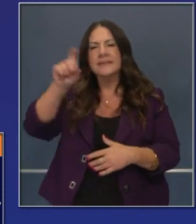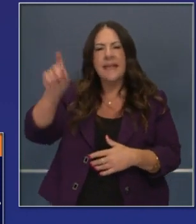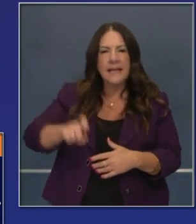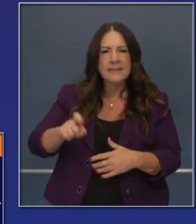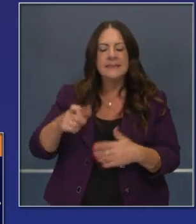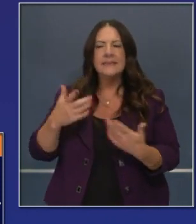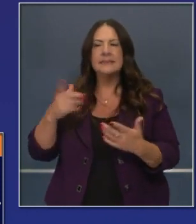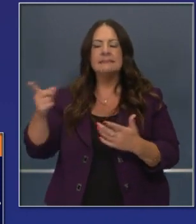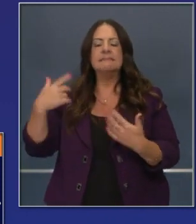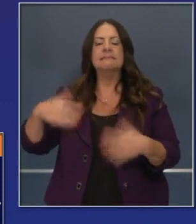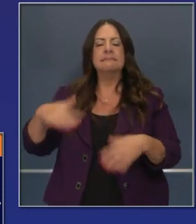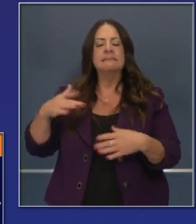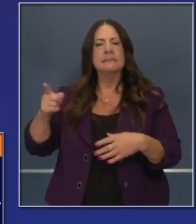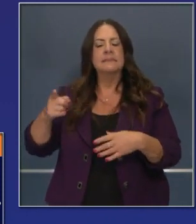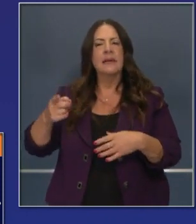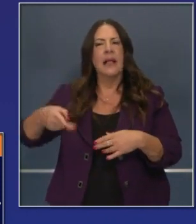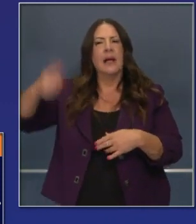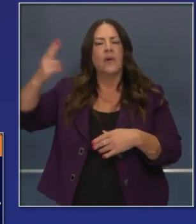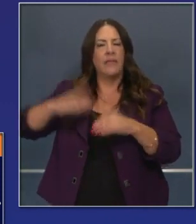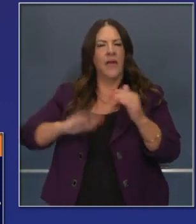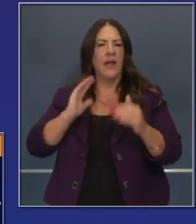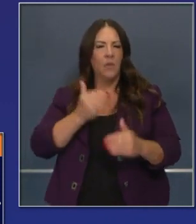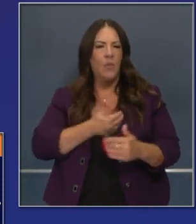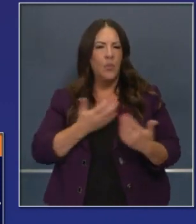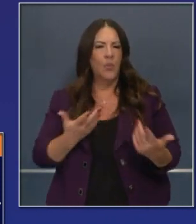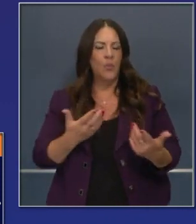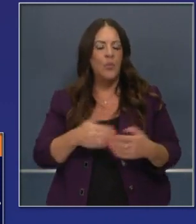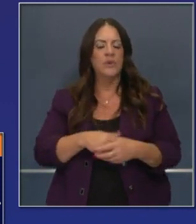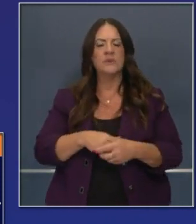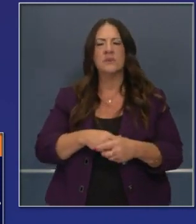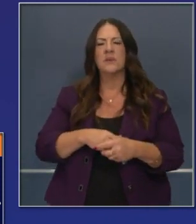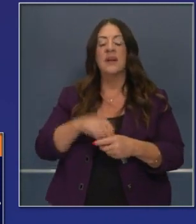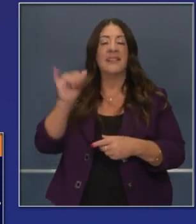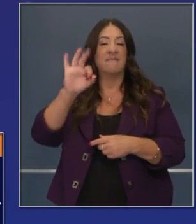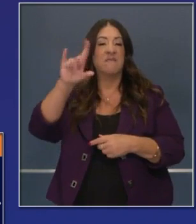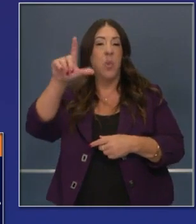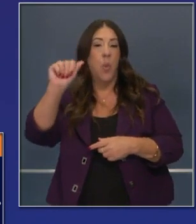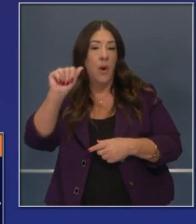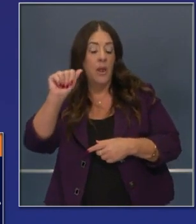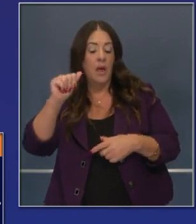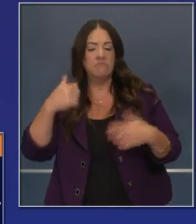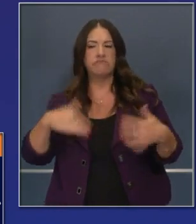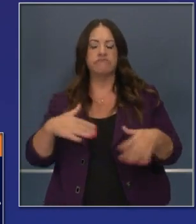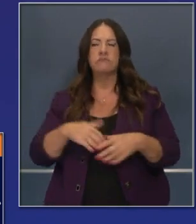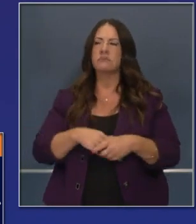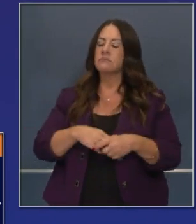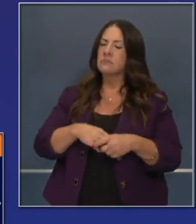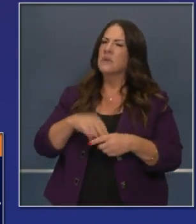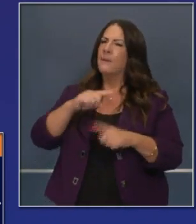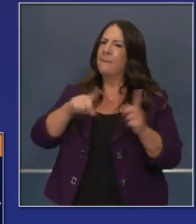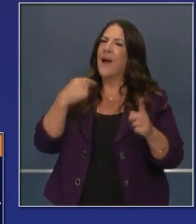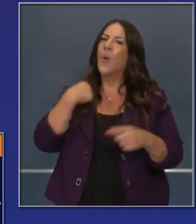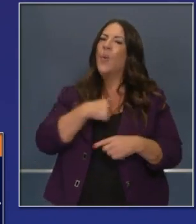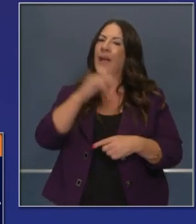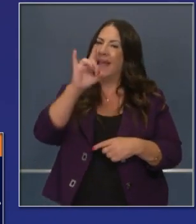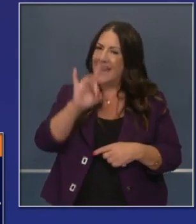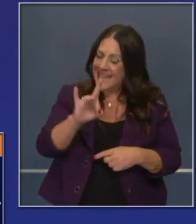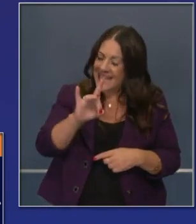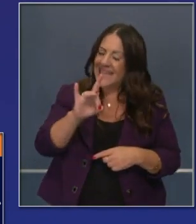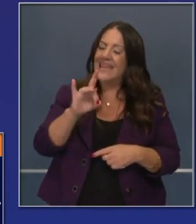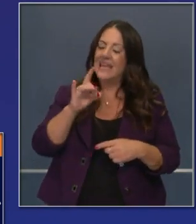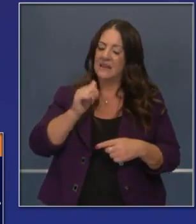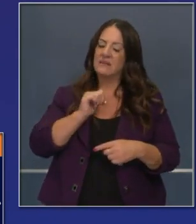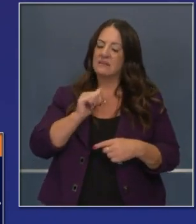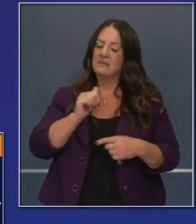places that have highlighted case rate growth like Florida. But we did experience that increase. We were able to